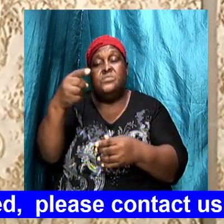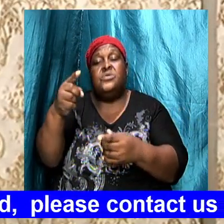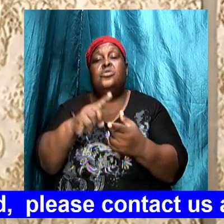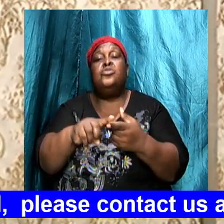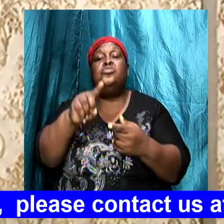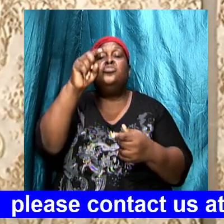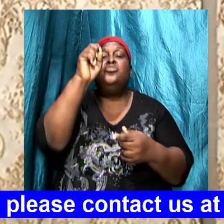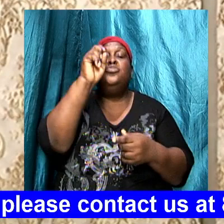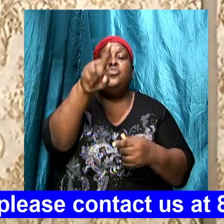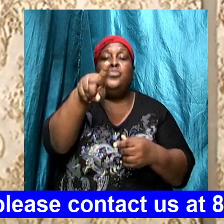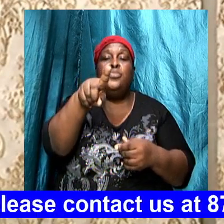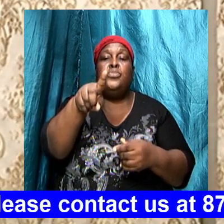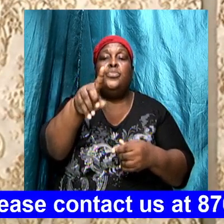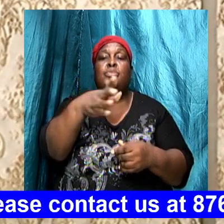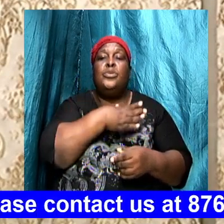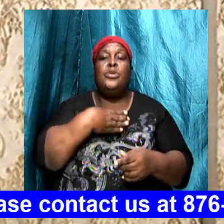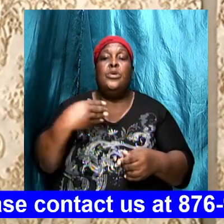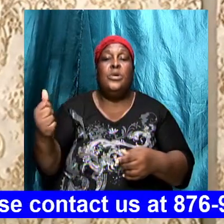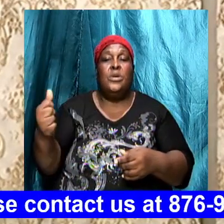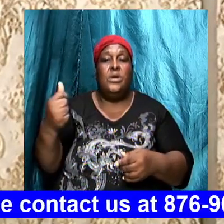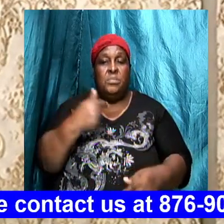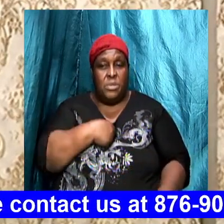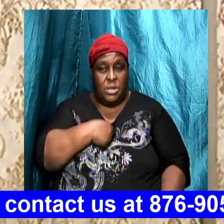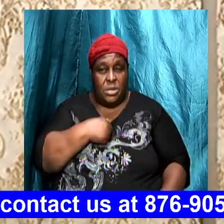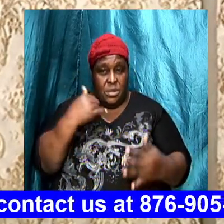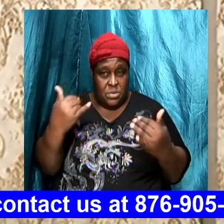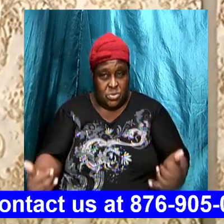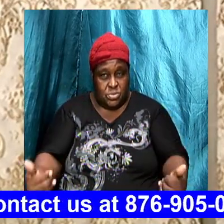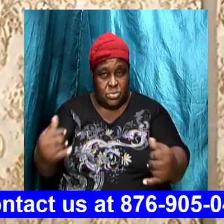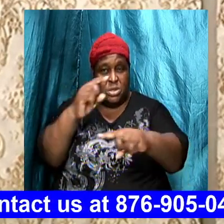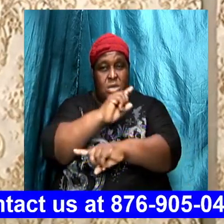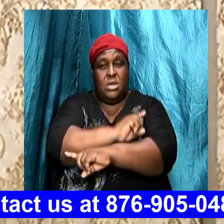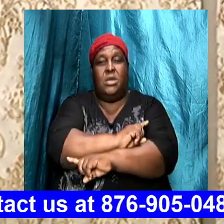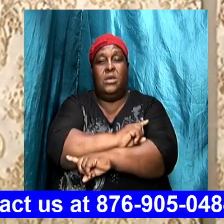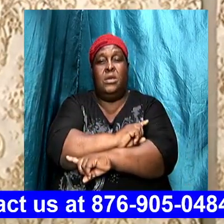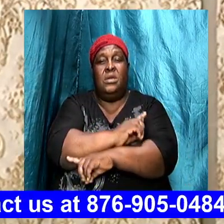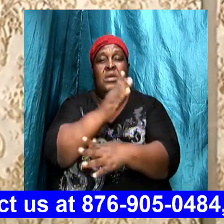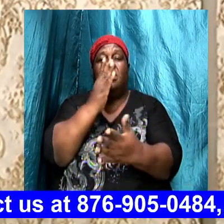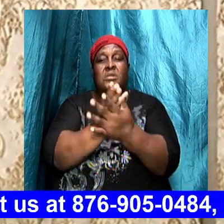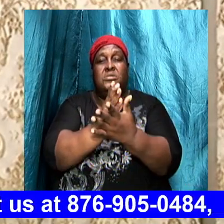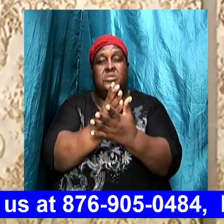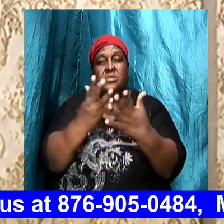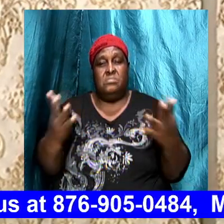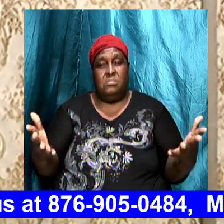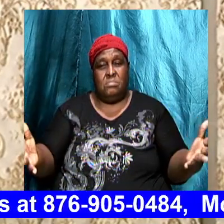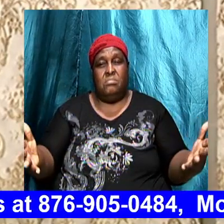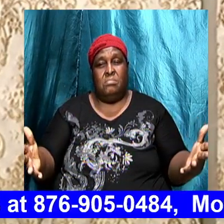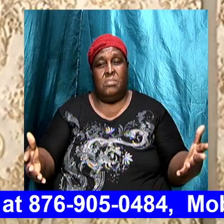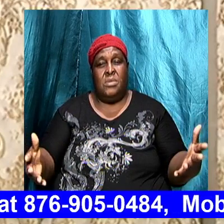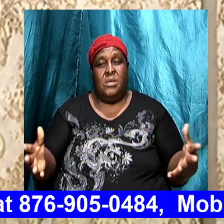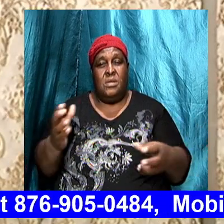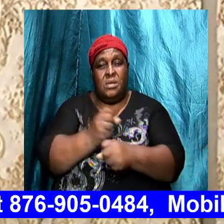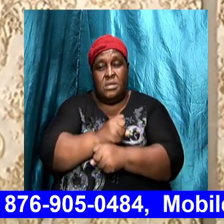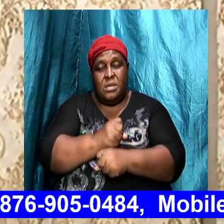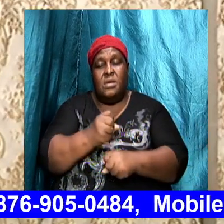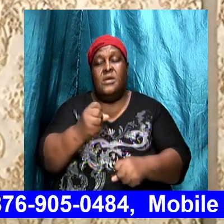and I today I stop here let us take seriously